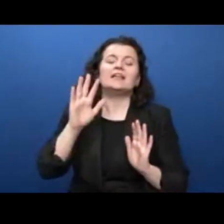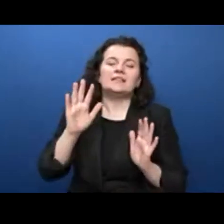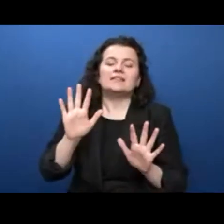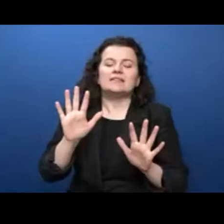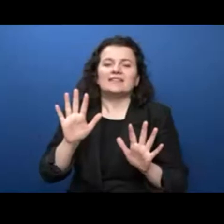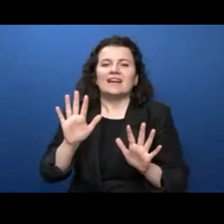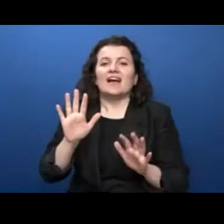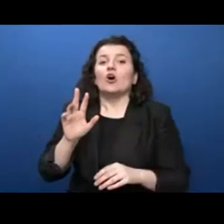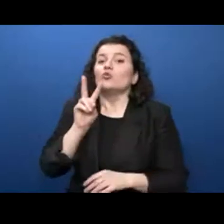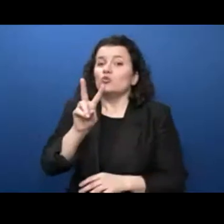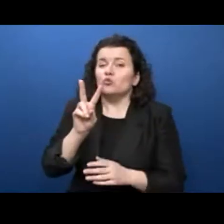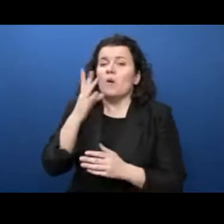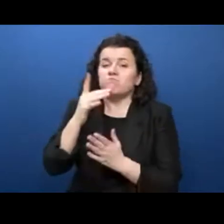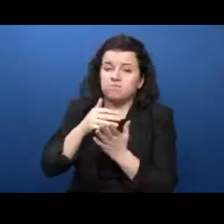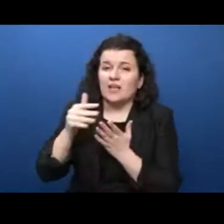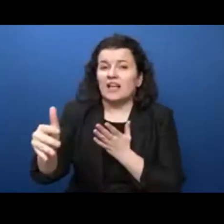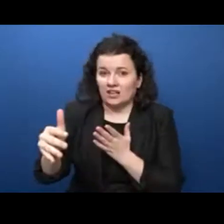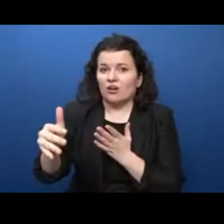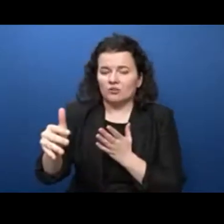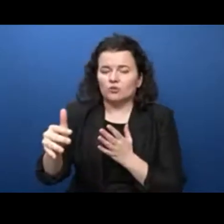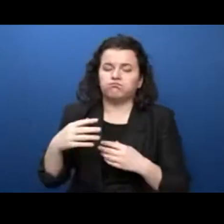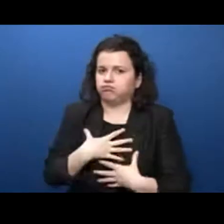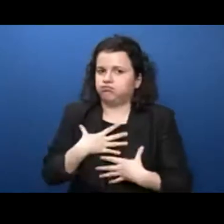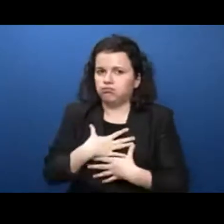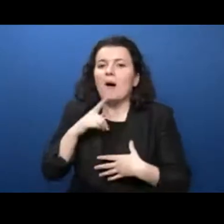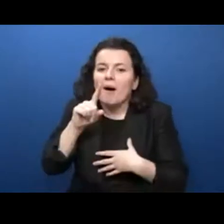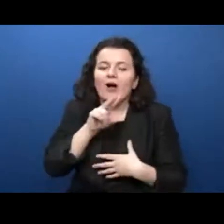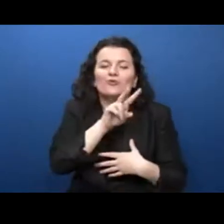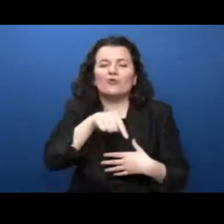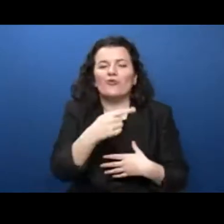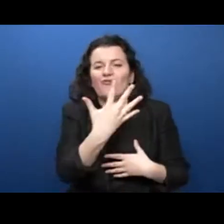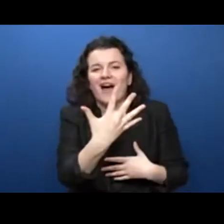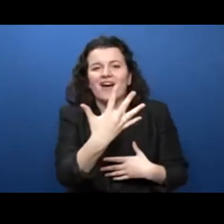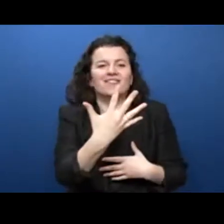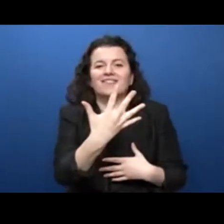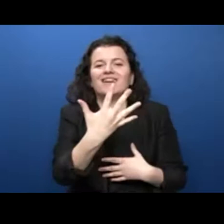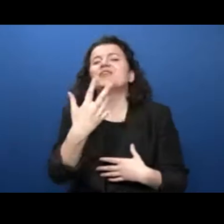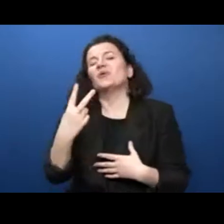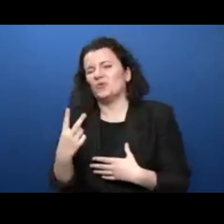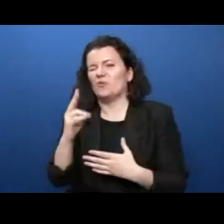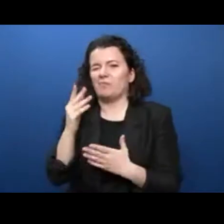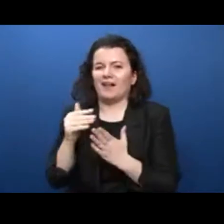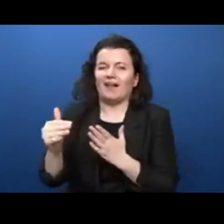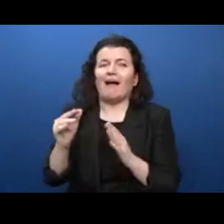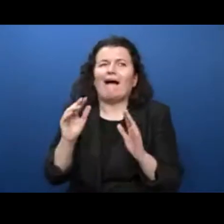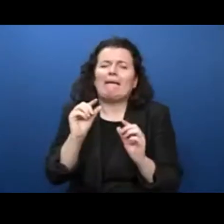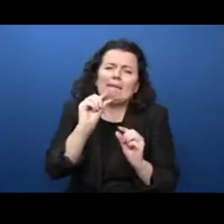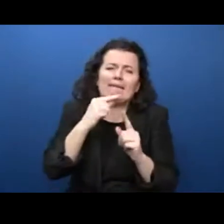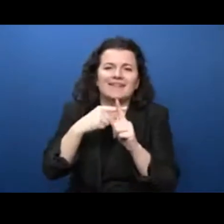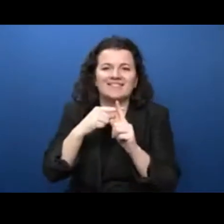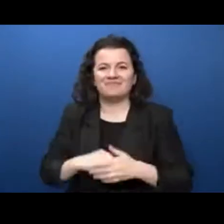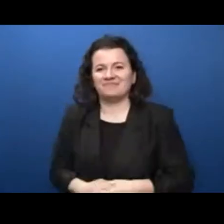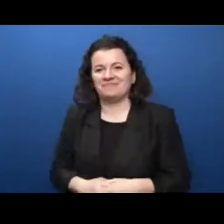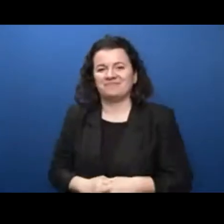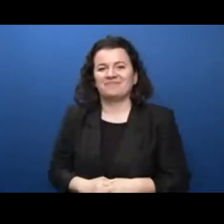of 2 billion, but it's not 2.5 billion. So, there's a little bit of good news. And to give us a little more